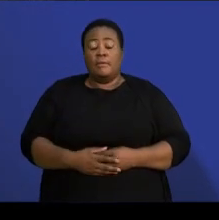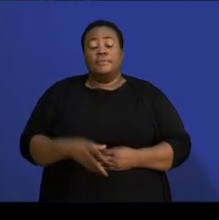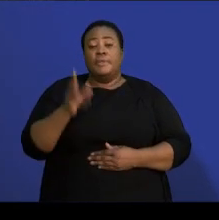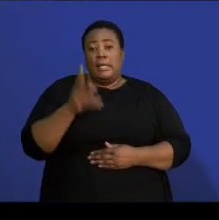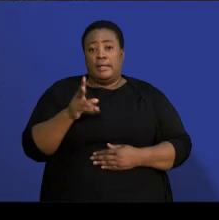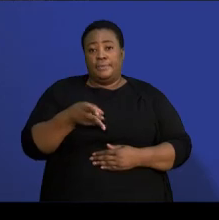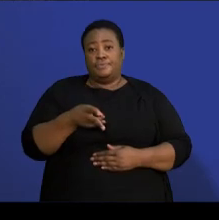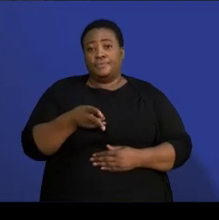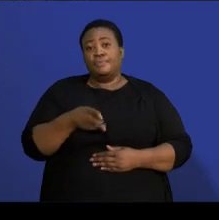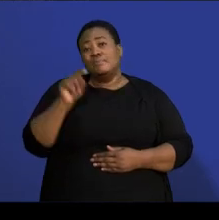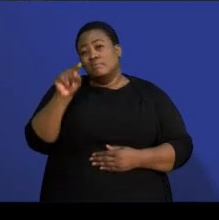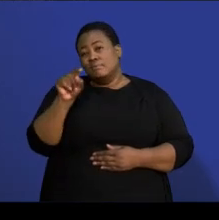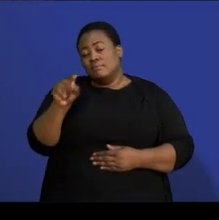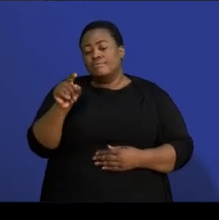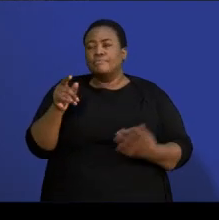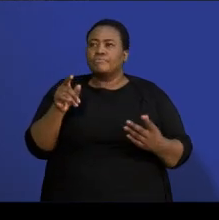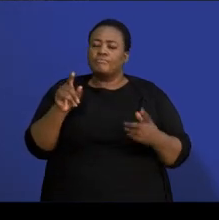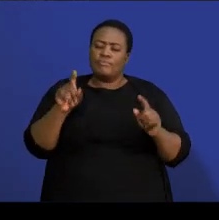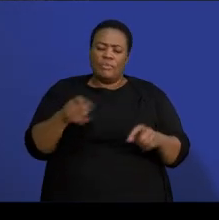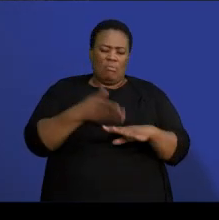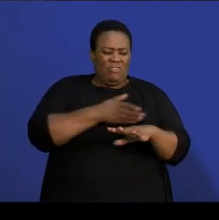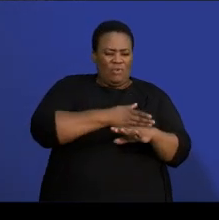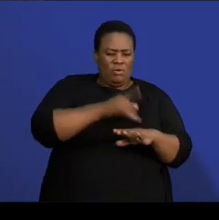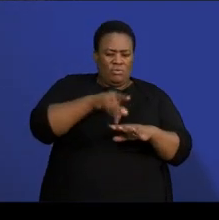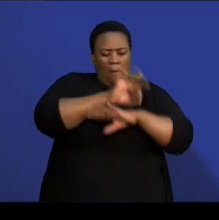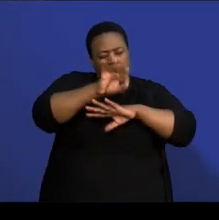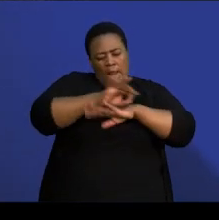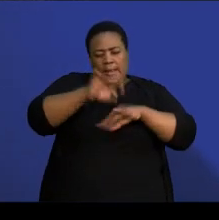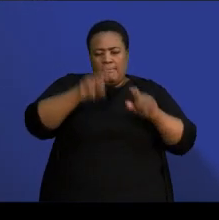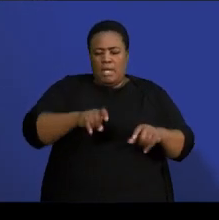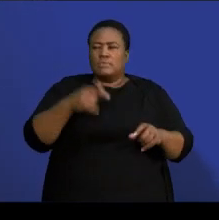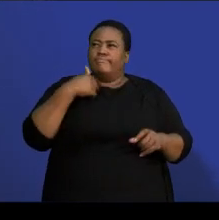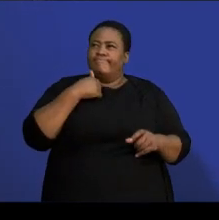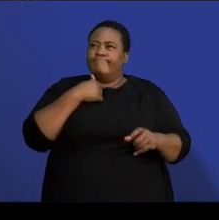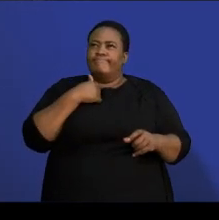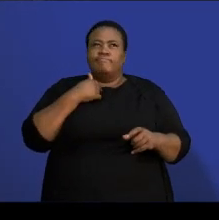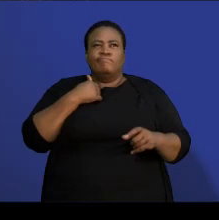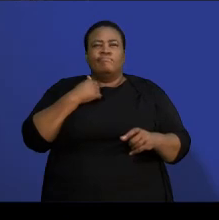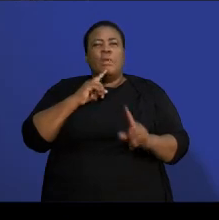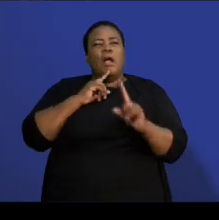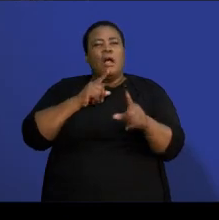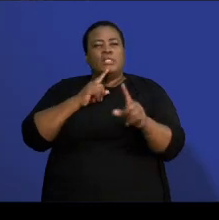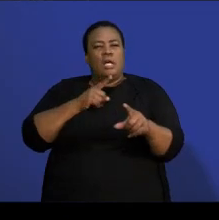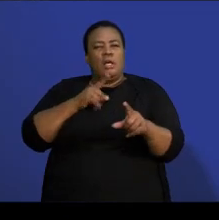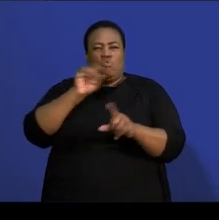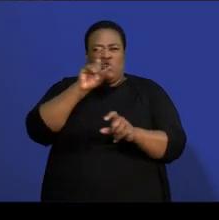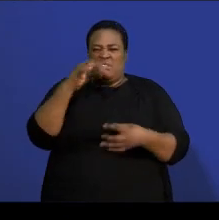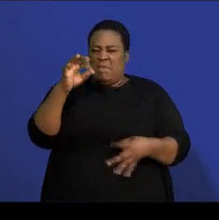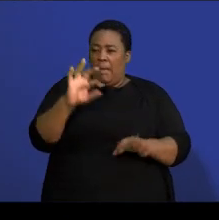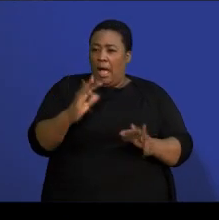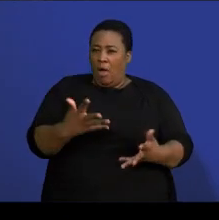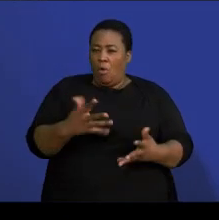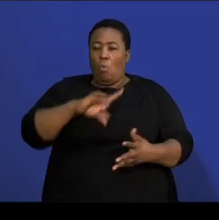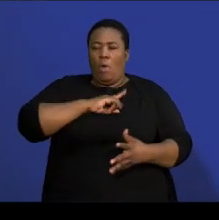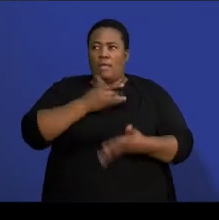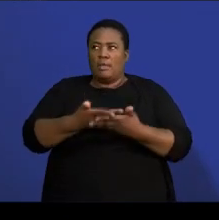will be you need to plan how you are going to answer the question paper in order to boost your confidence. What does that mean?